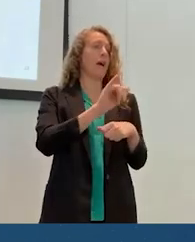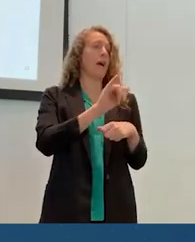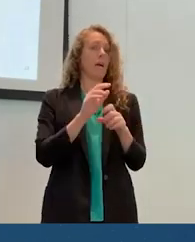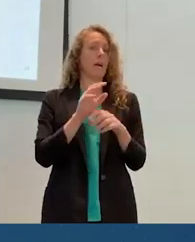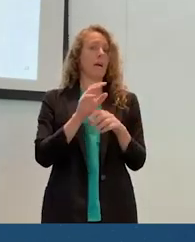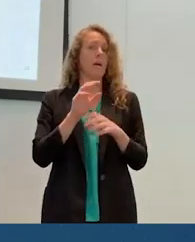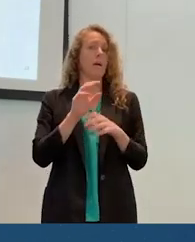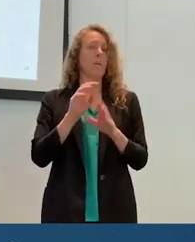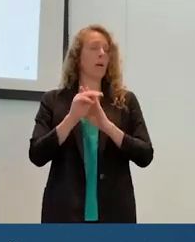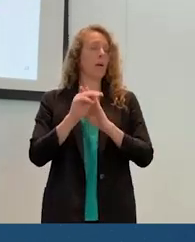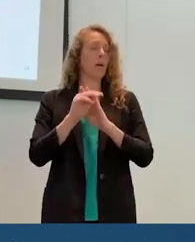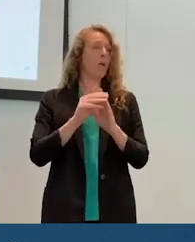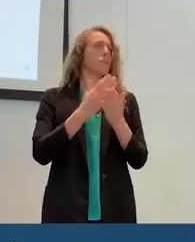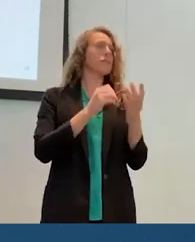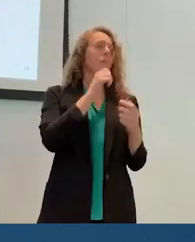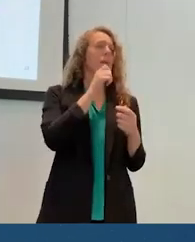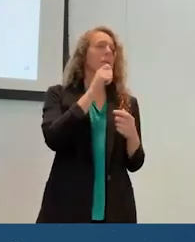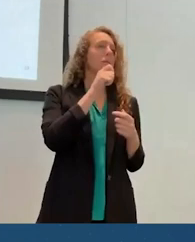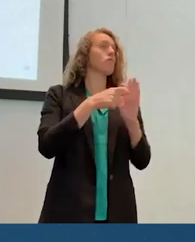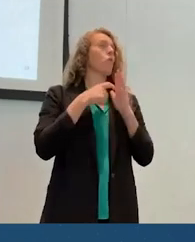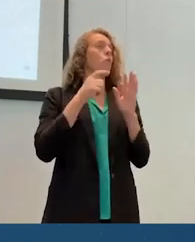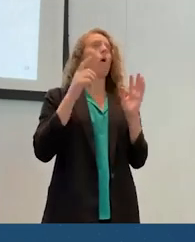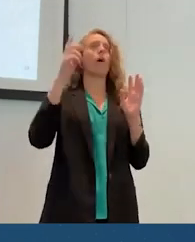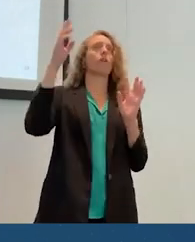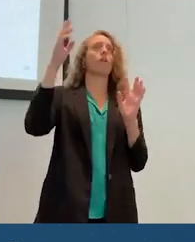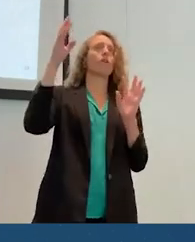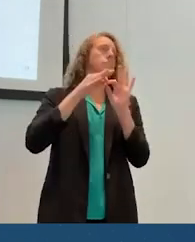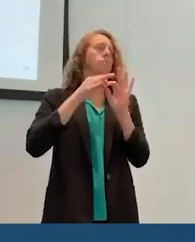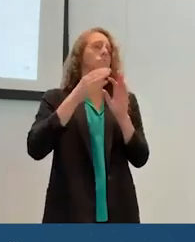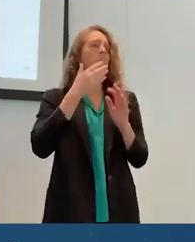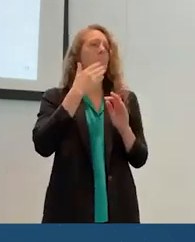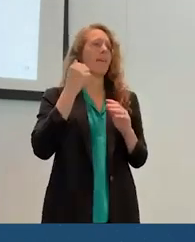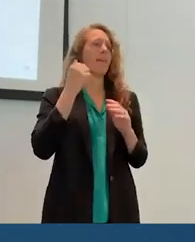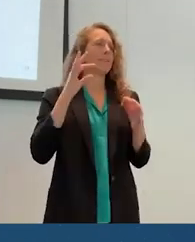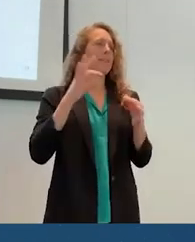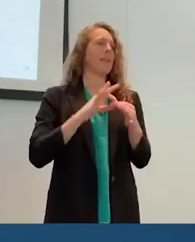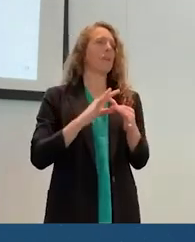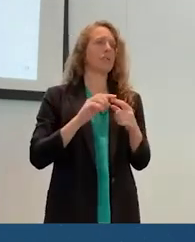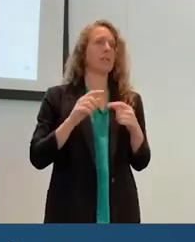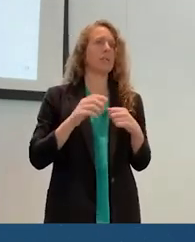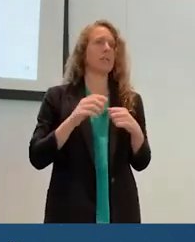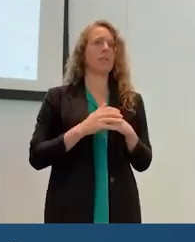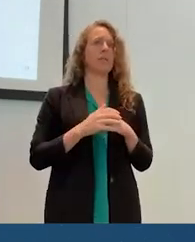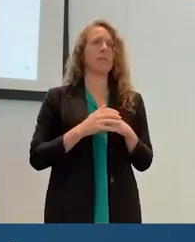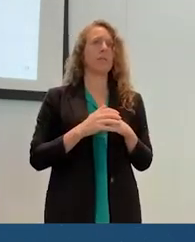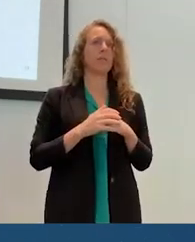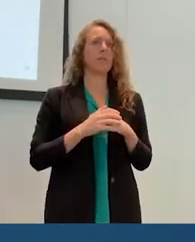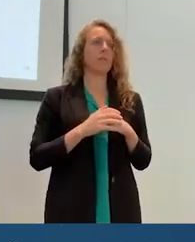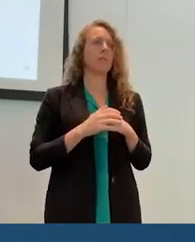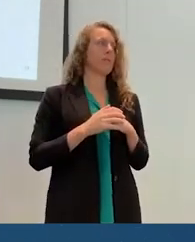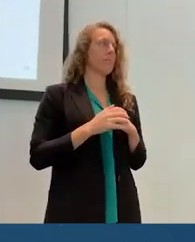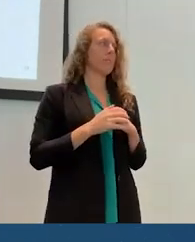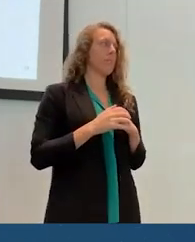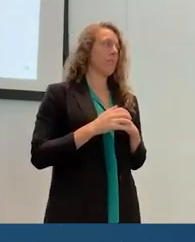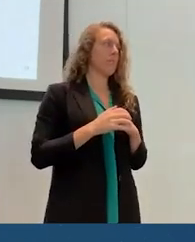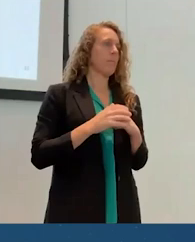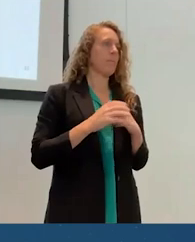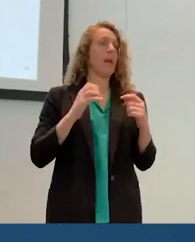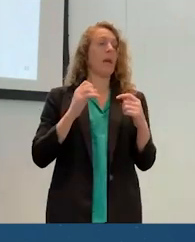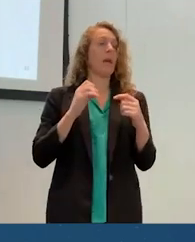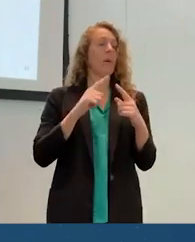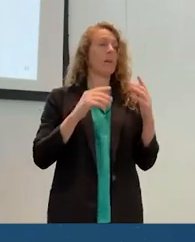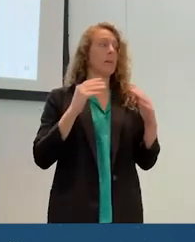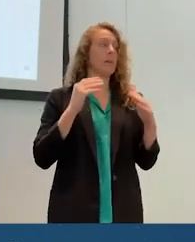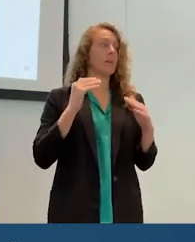that doesn't require cloud connection and can, you know, fall back or phone home when it, when it exceeds its capacity for on-device. And I think